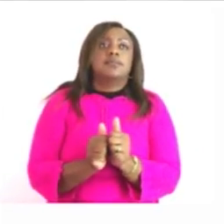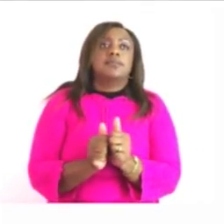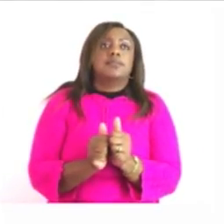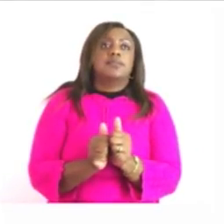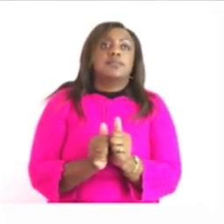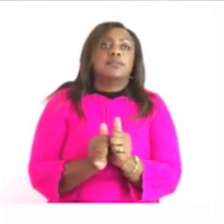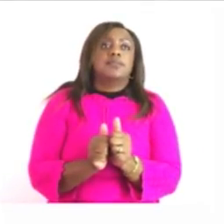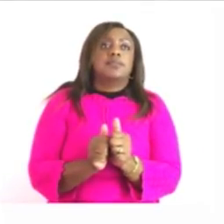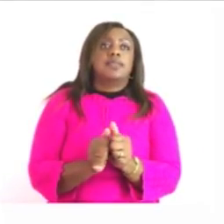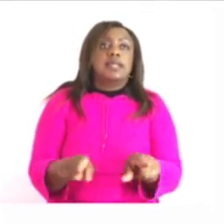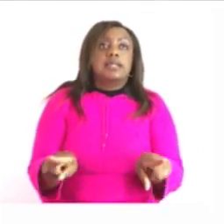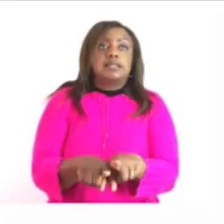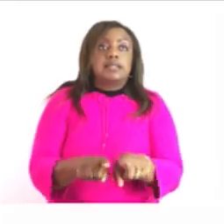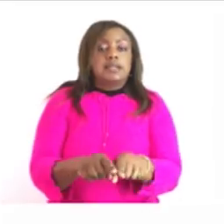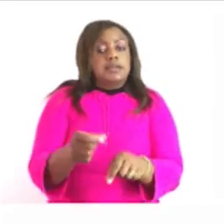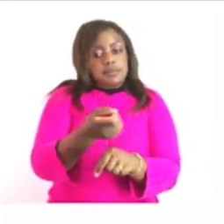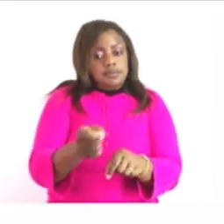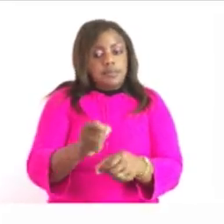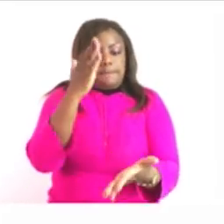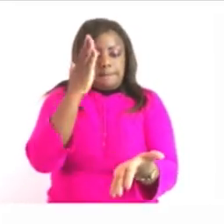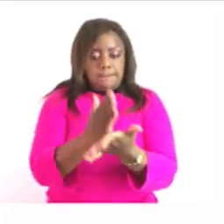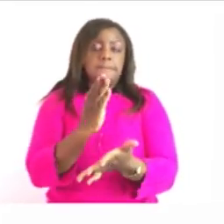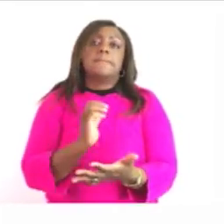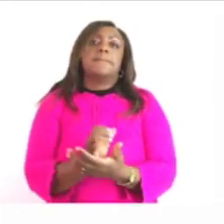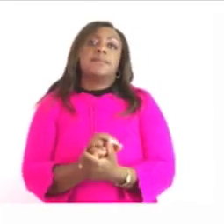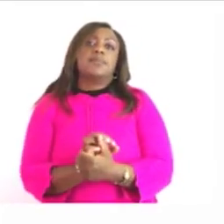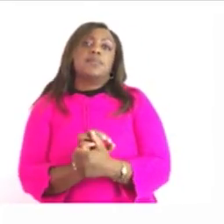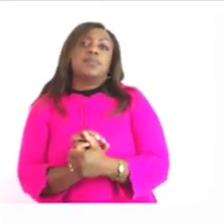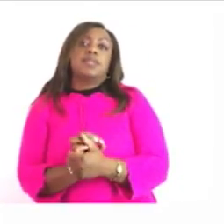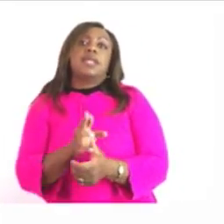also write your comments